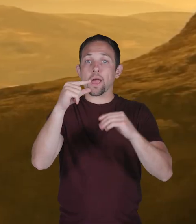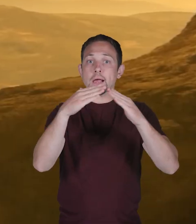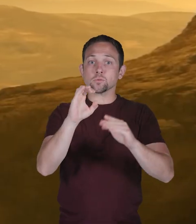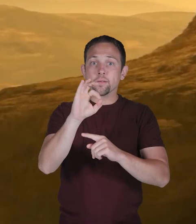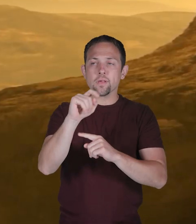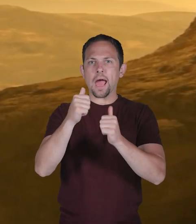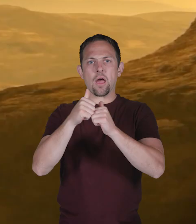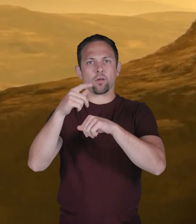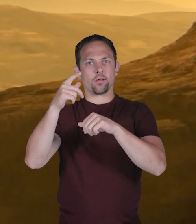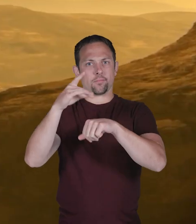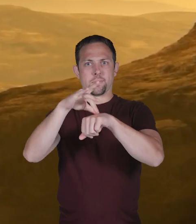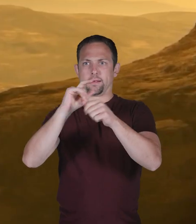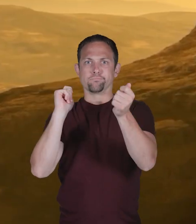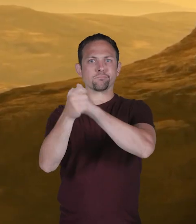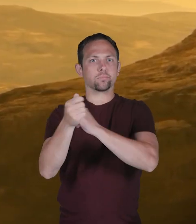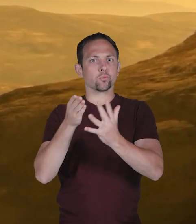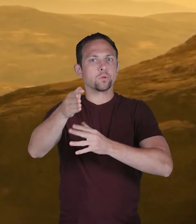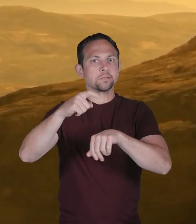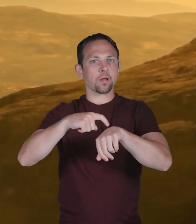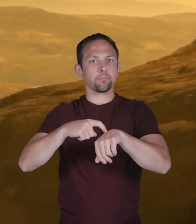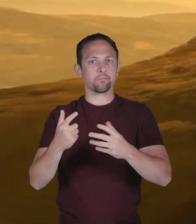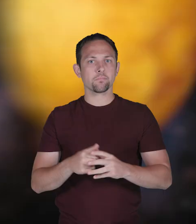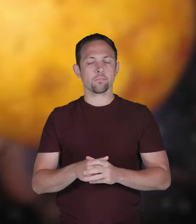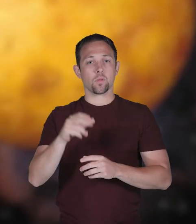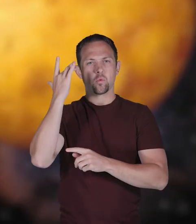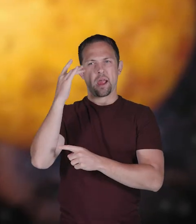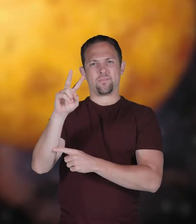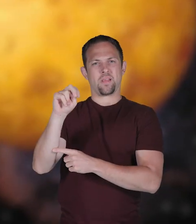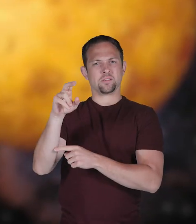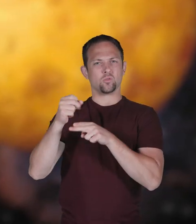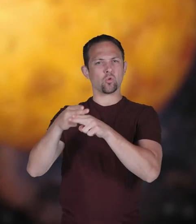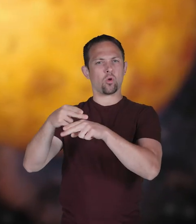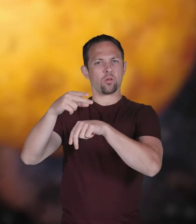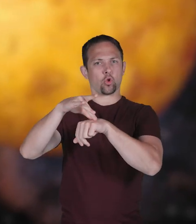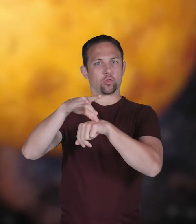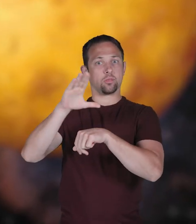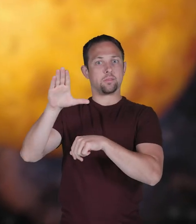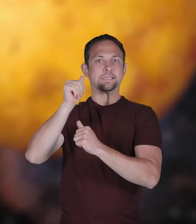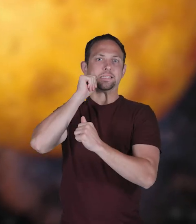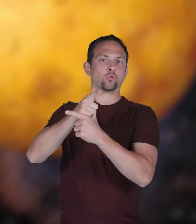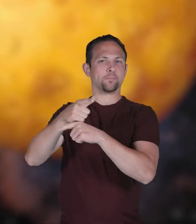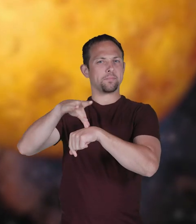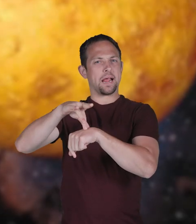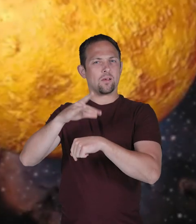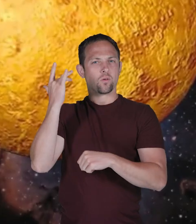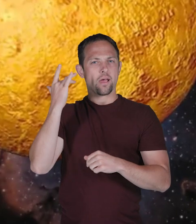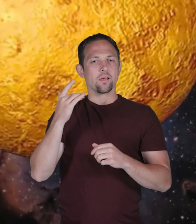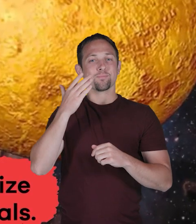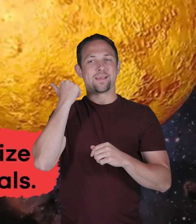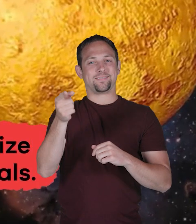like the greenhouse effect, have changed the planet over time. Why is Venus called Earth's sister planet?